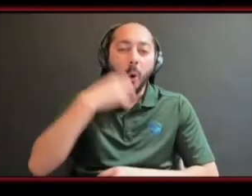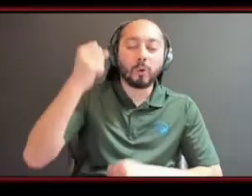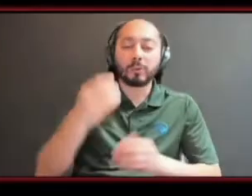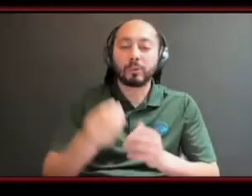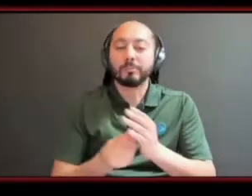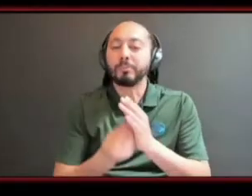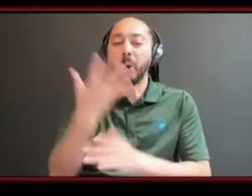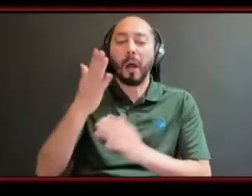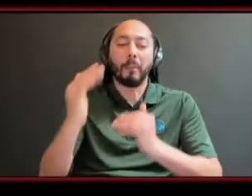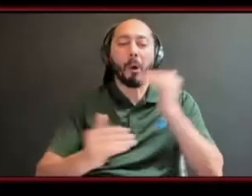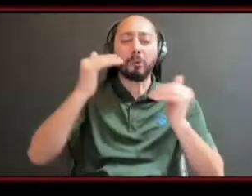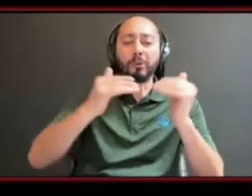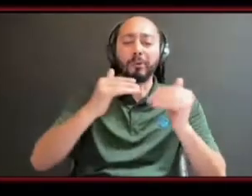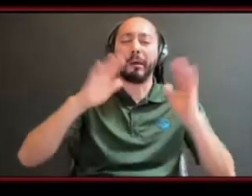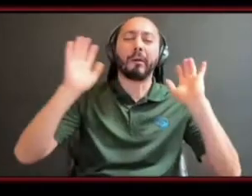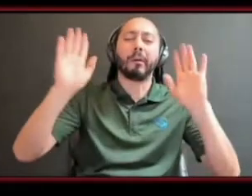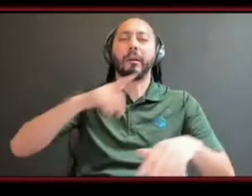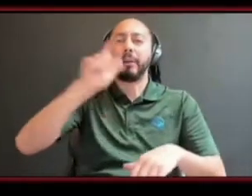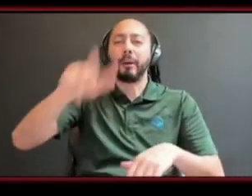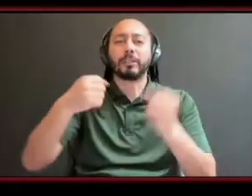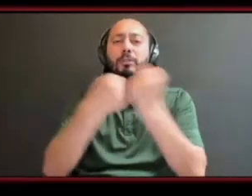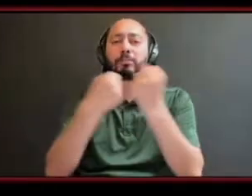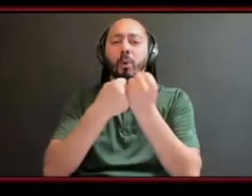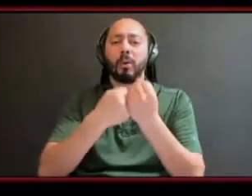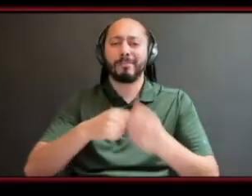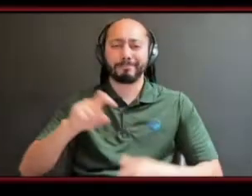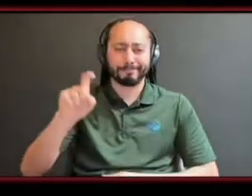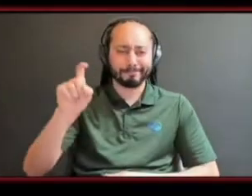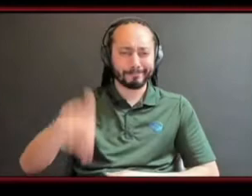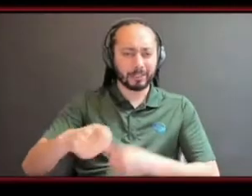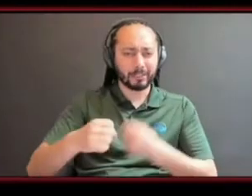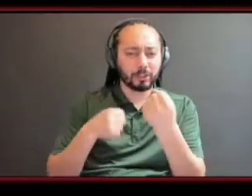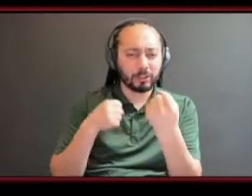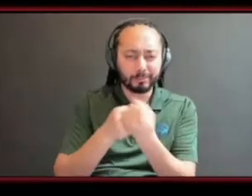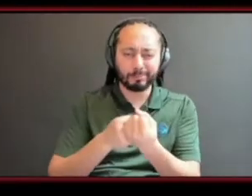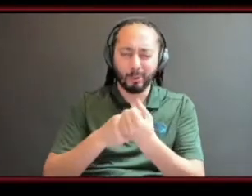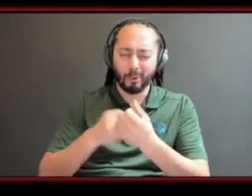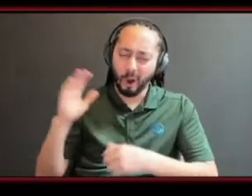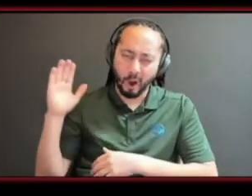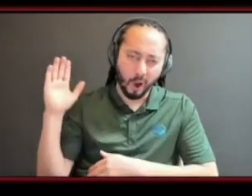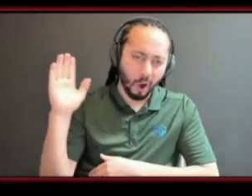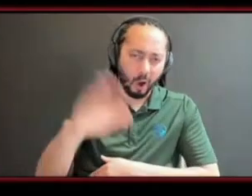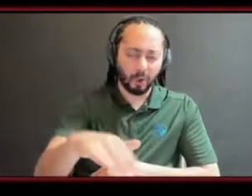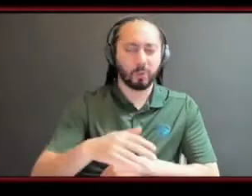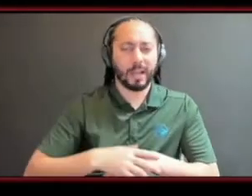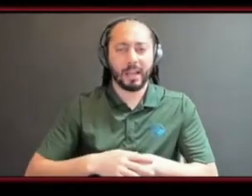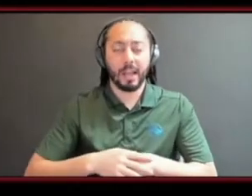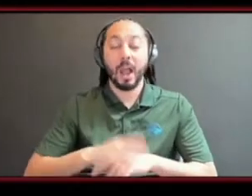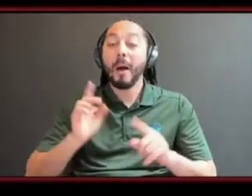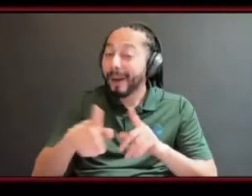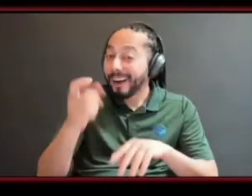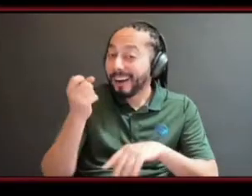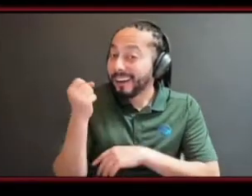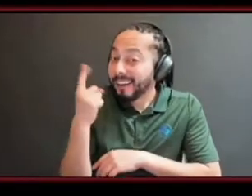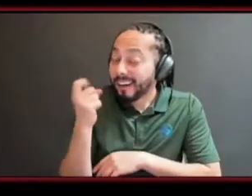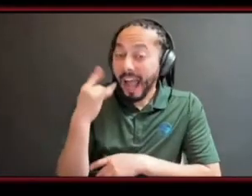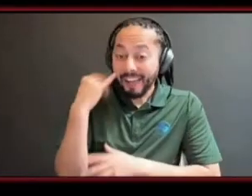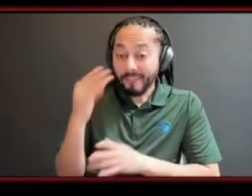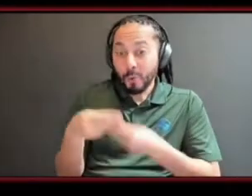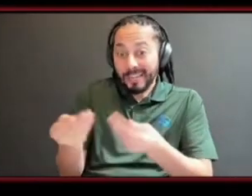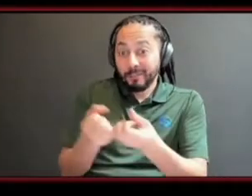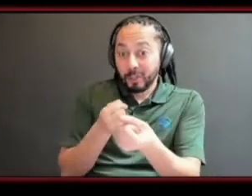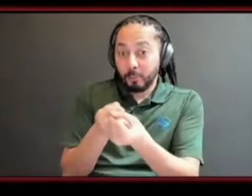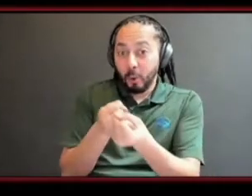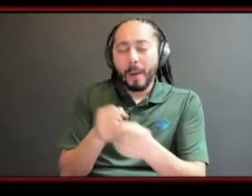but i also feel like it's important to give it when you feel ready and i know that i feel ready to do that and i'm happy that